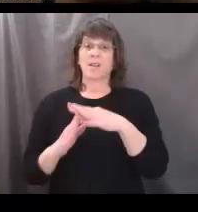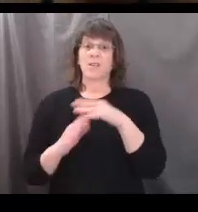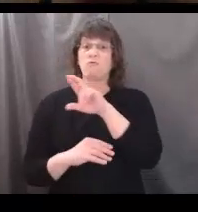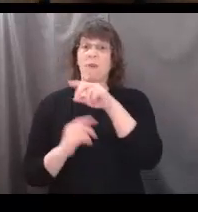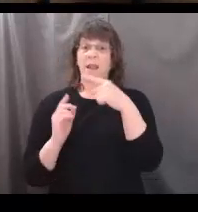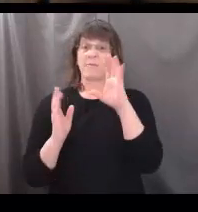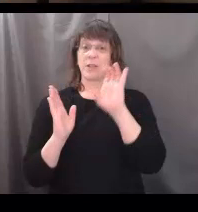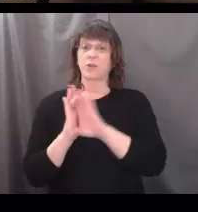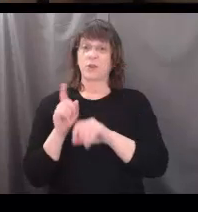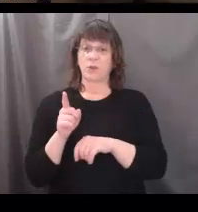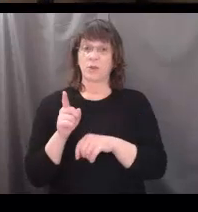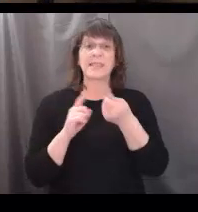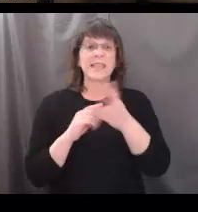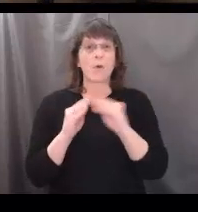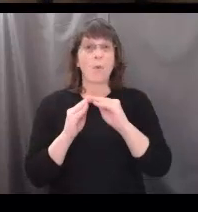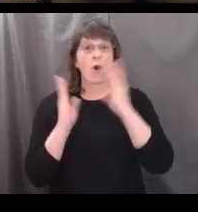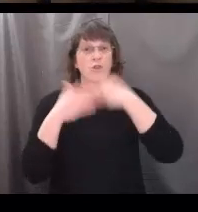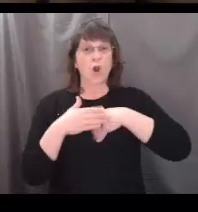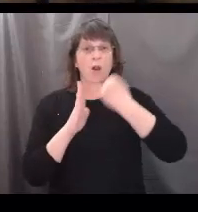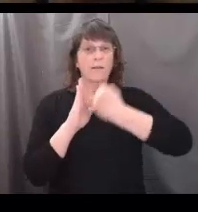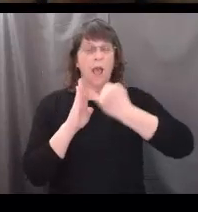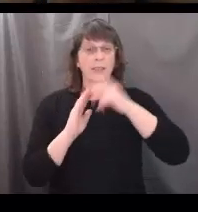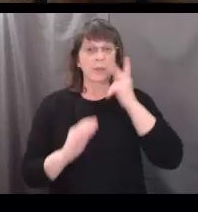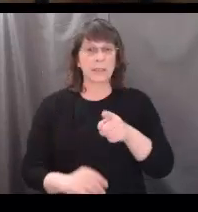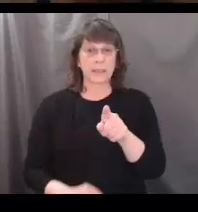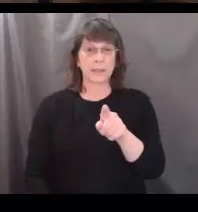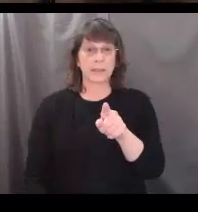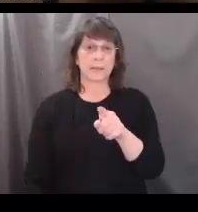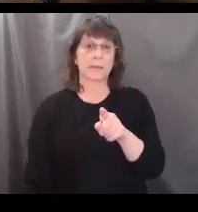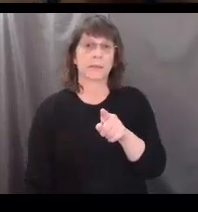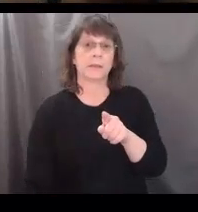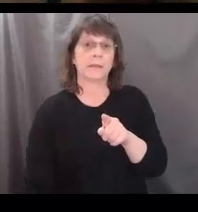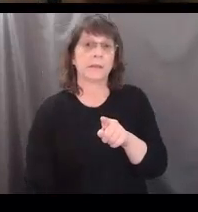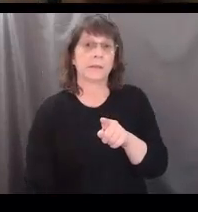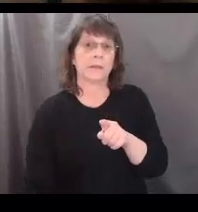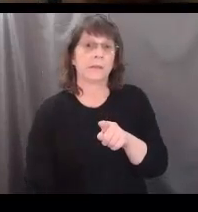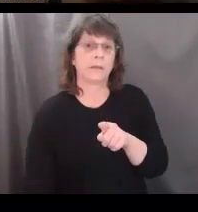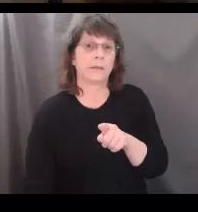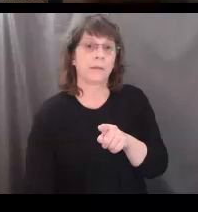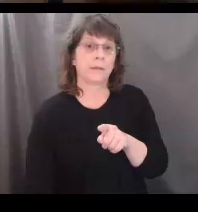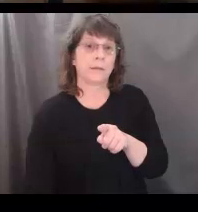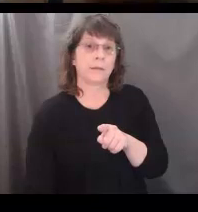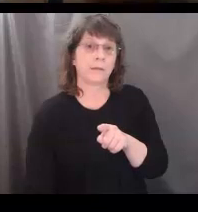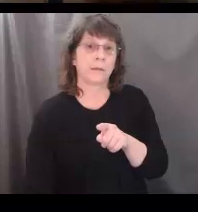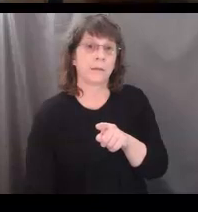there are several darker scars cutting into the bark that were likely created by a fire.